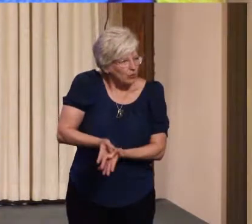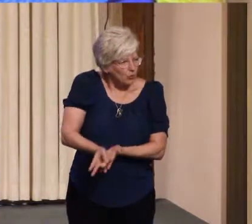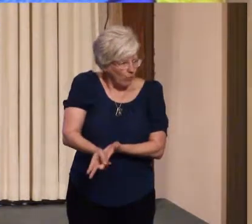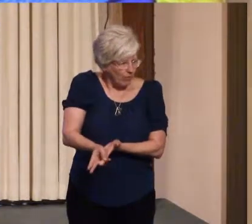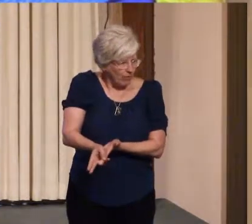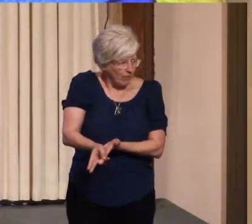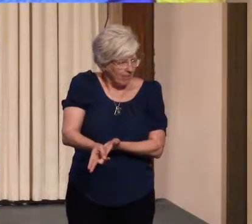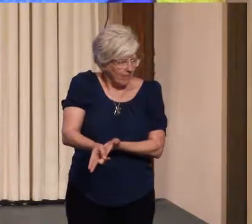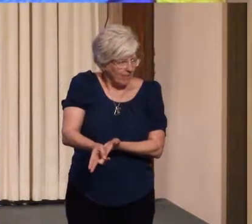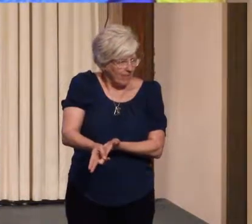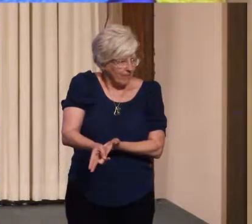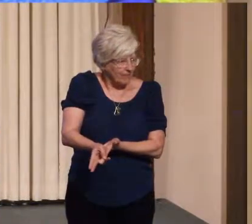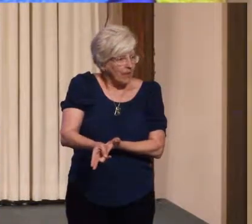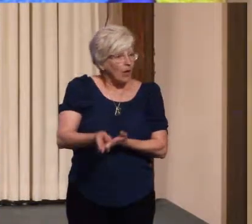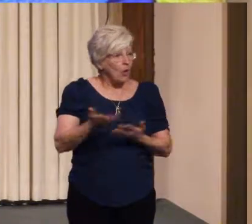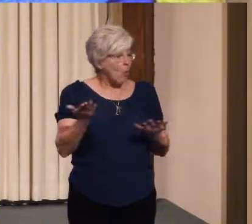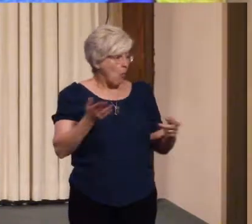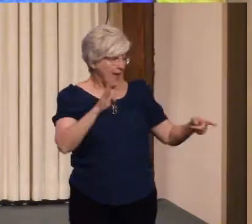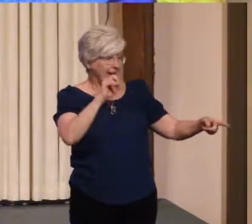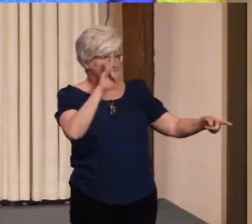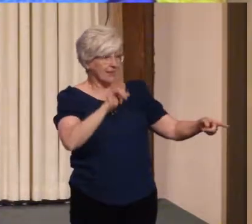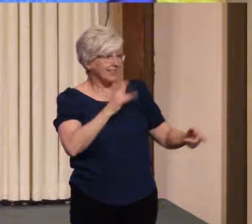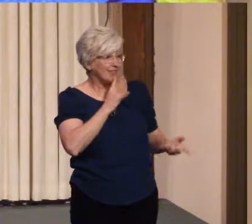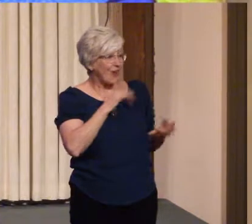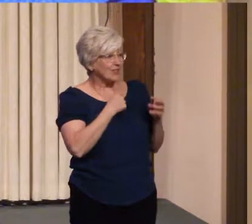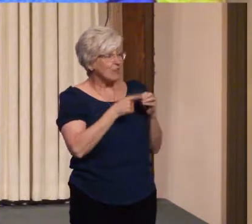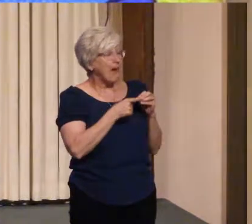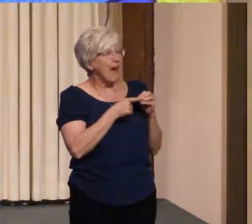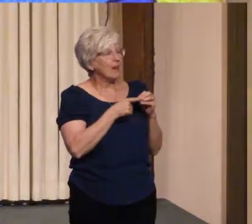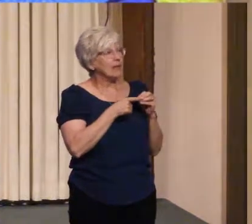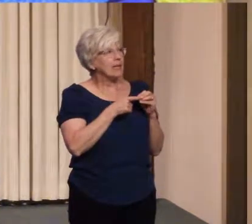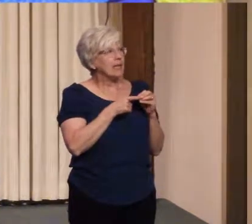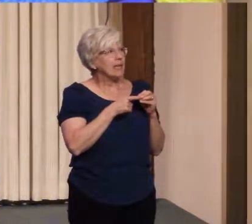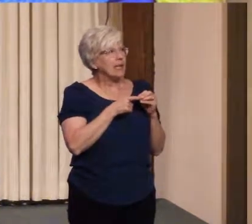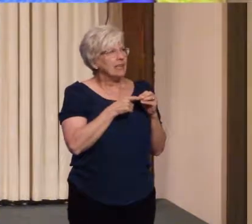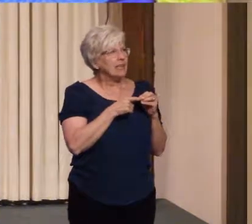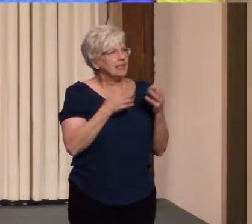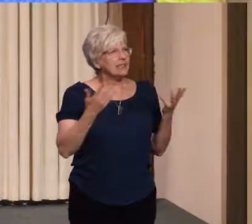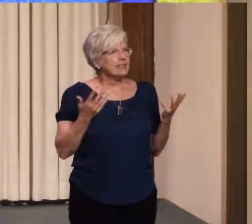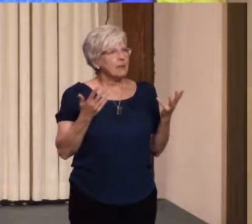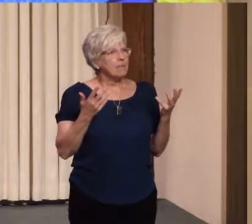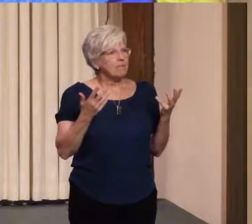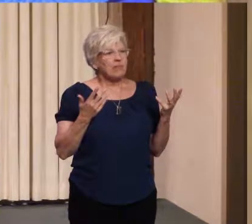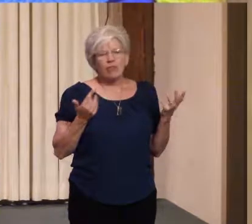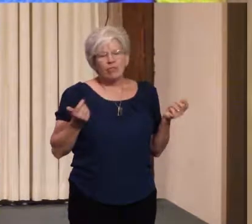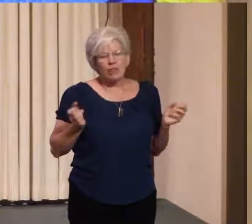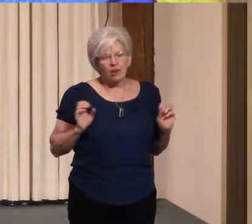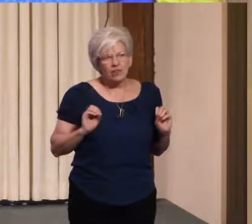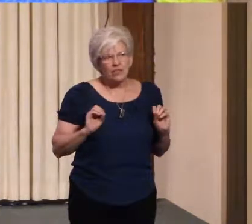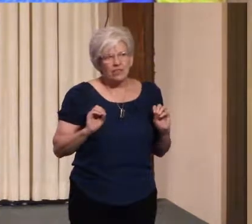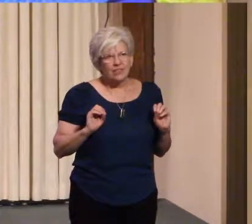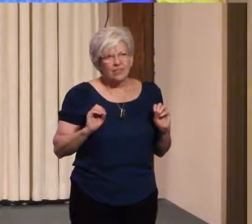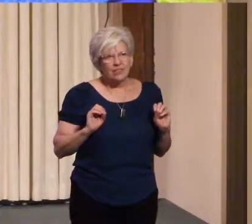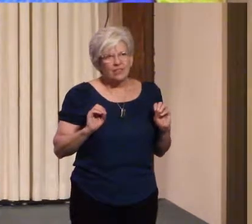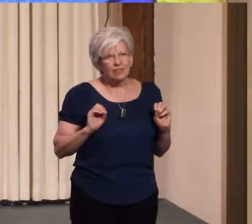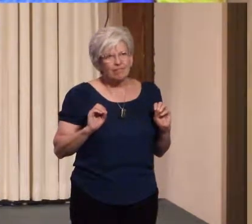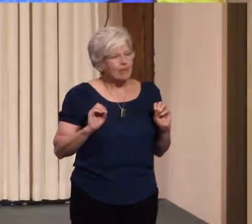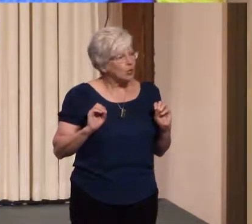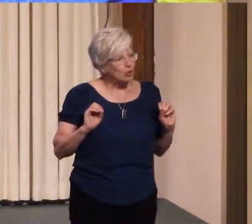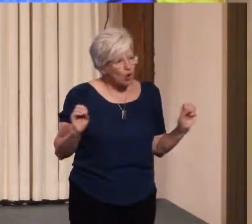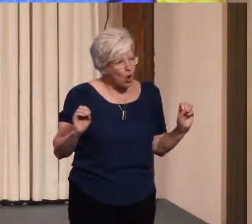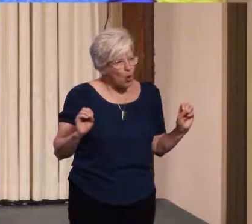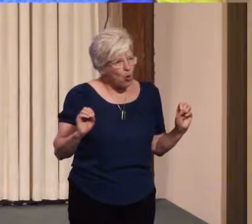What Emily talks about is that there is no progress